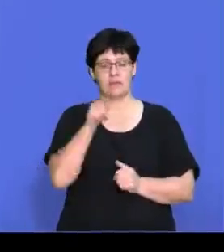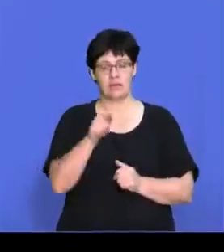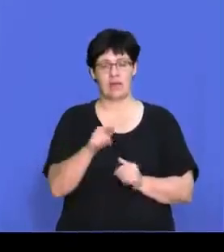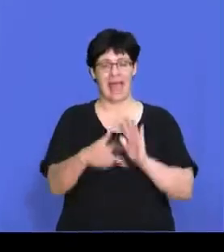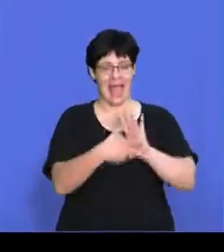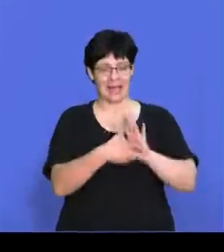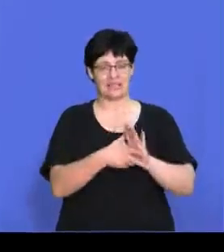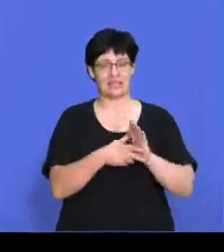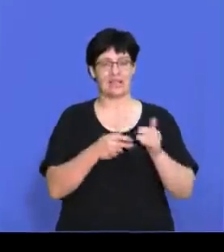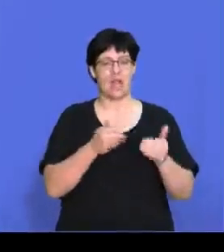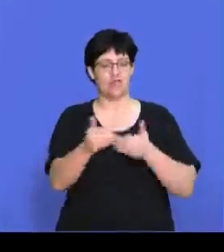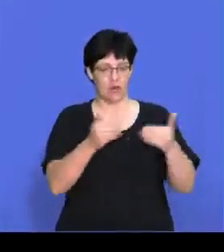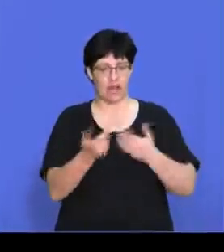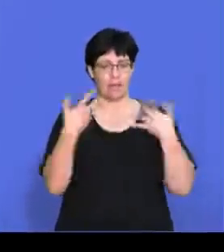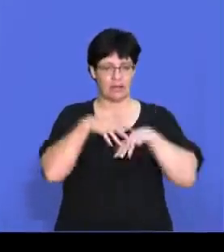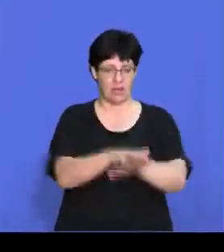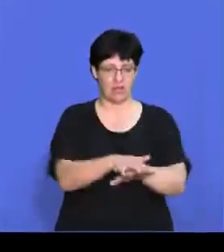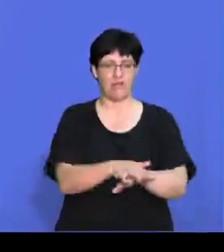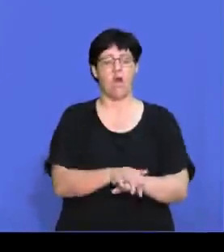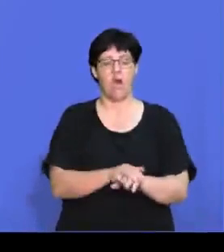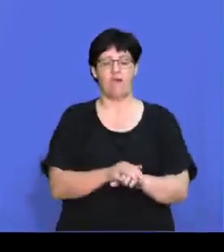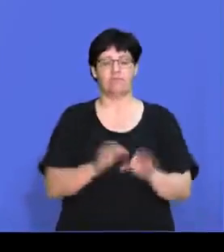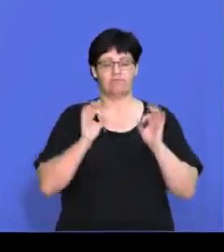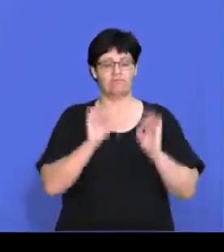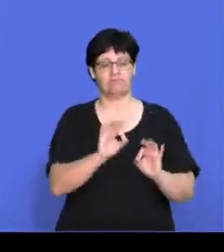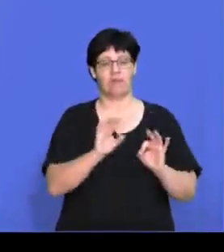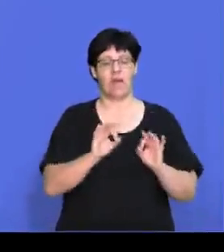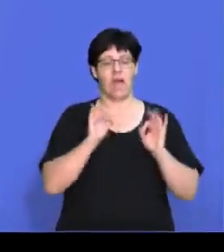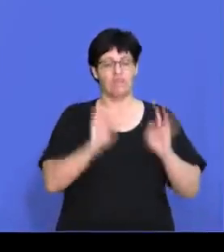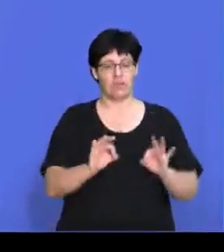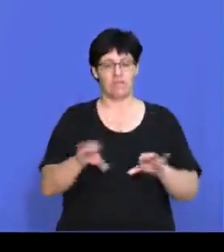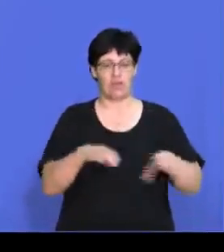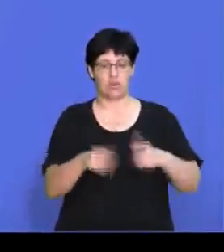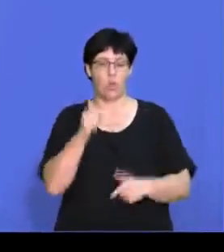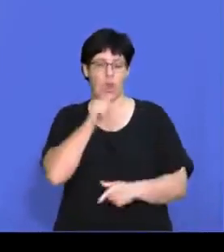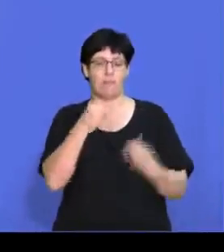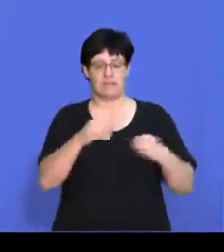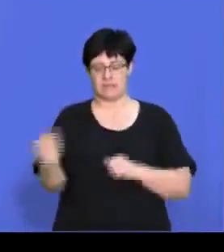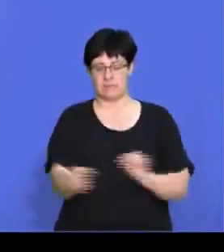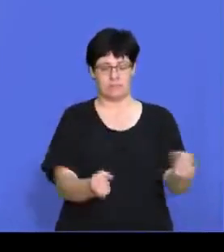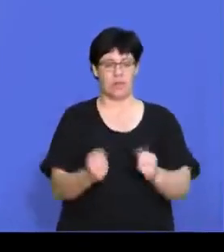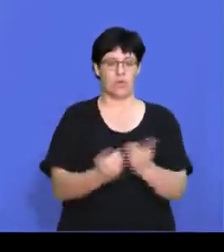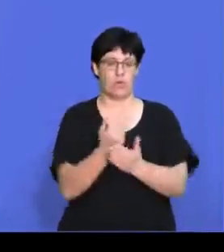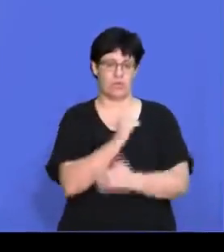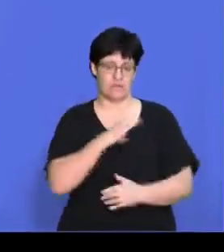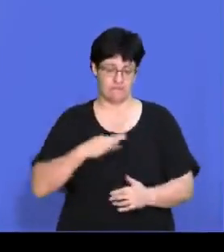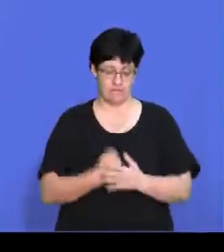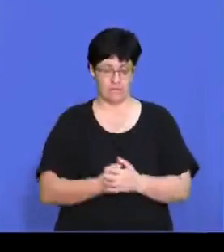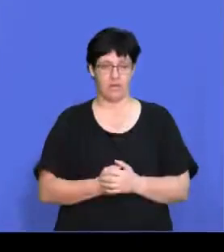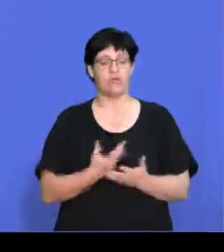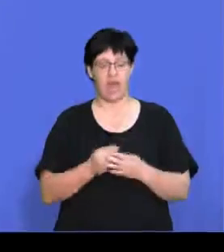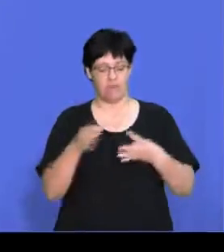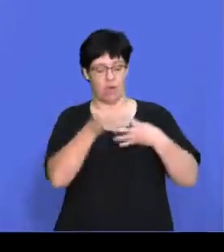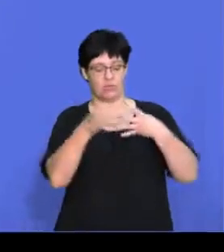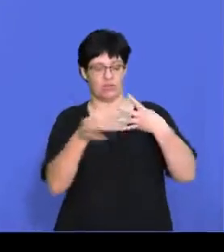Then this act regulates the implementation of affirmative action when businesses appoint new workers. So